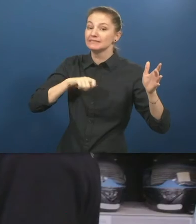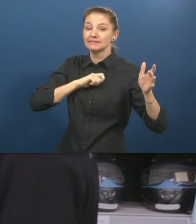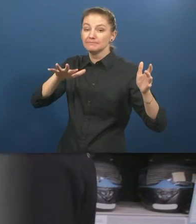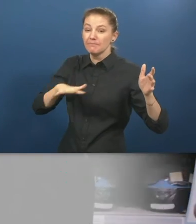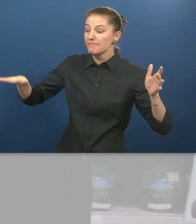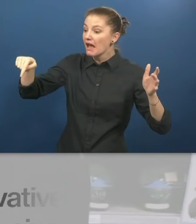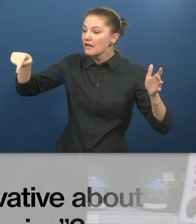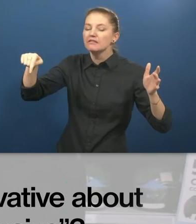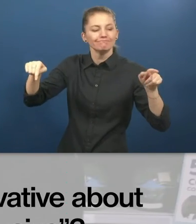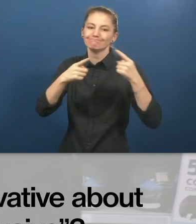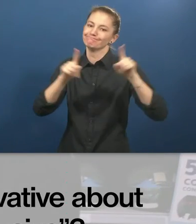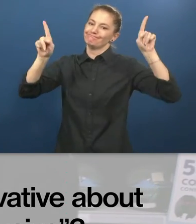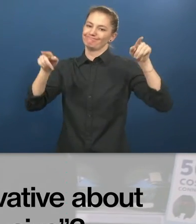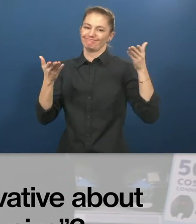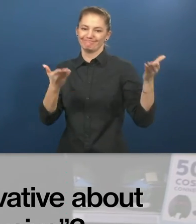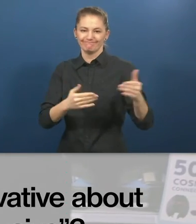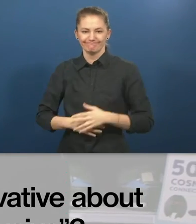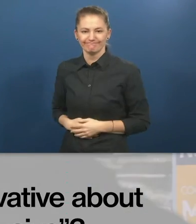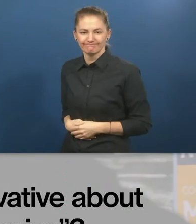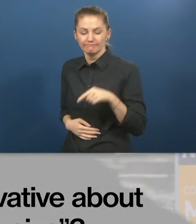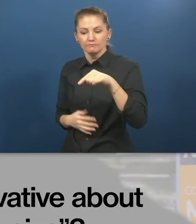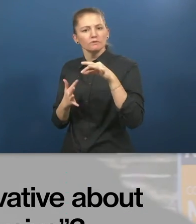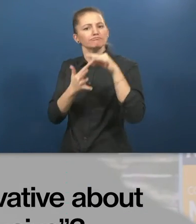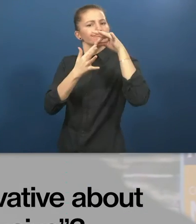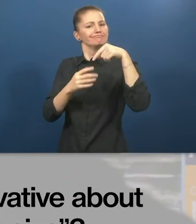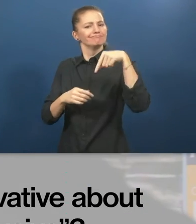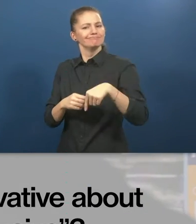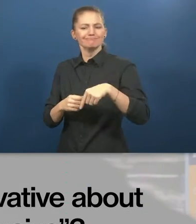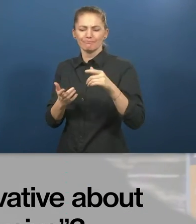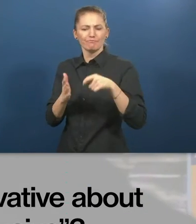Spain. What is unique and innovative about making businesses inclusive?